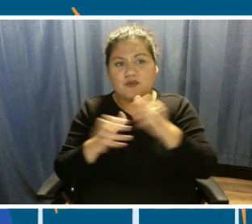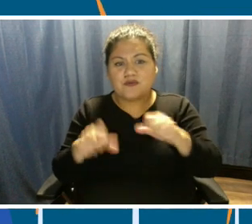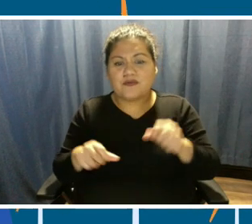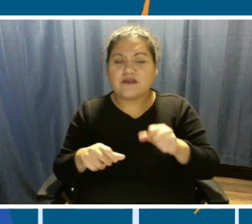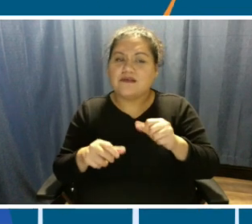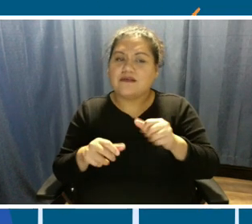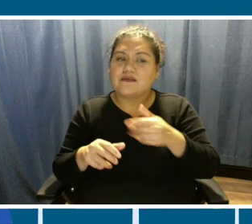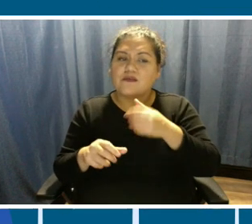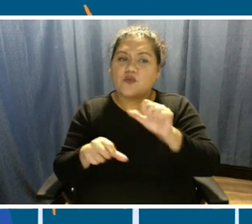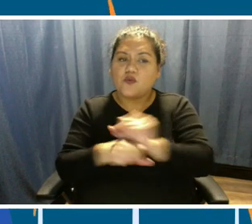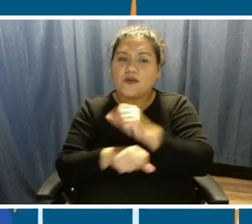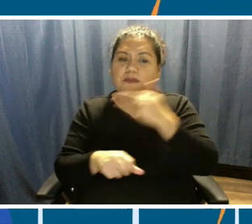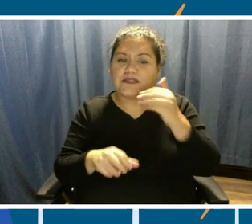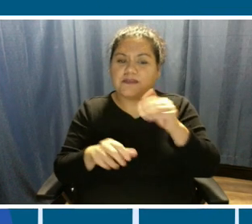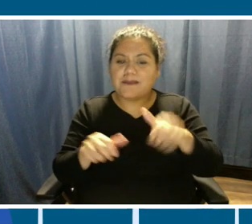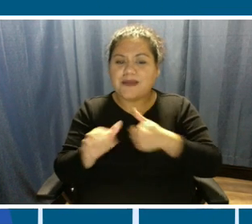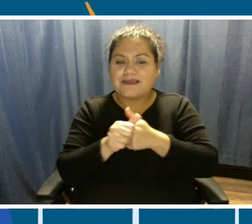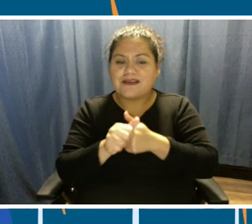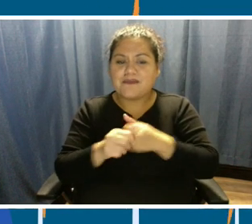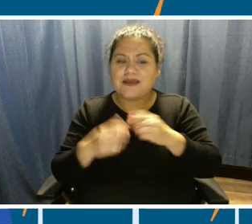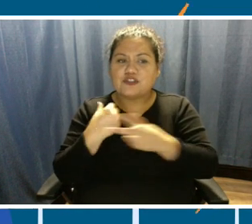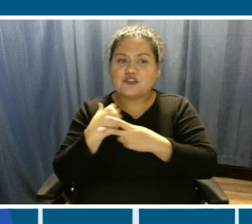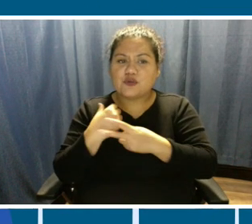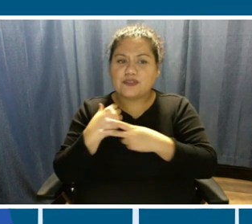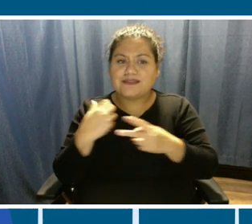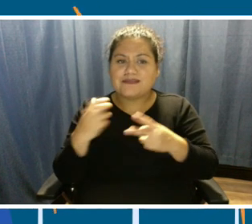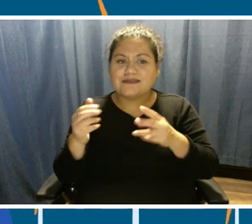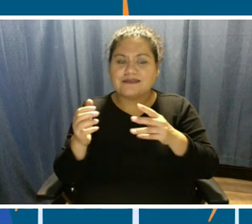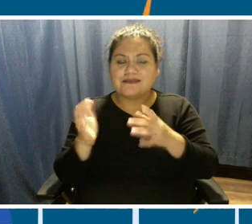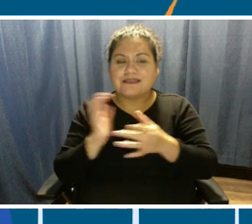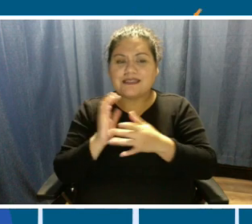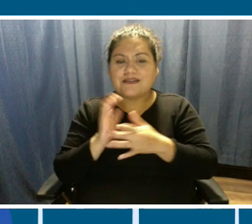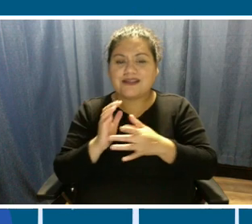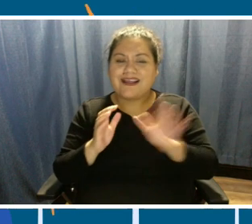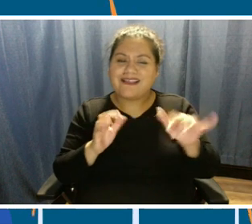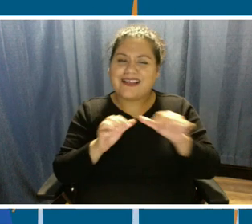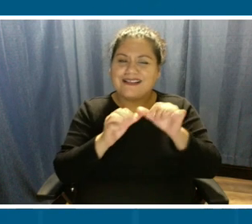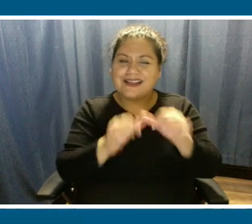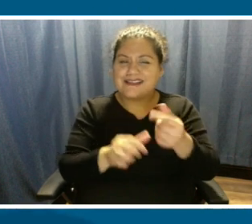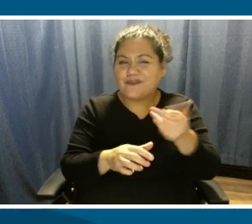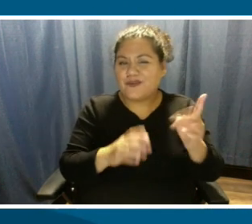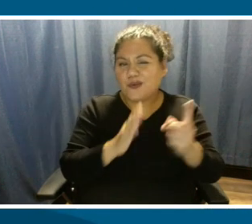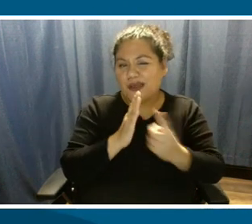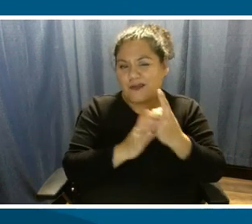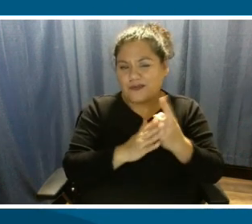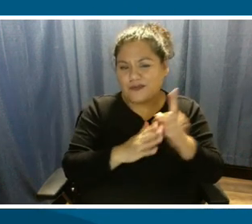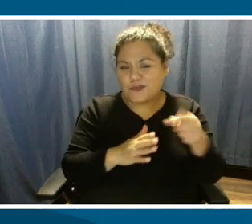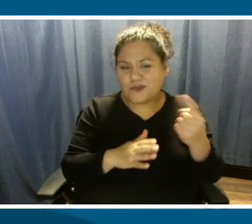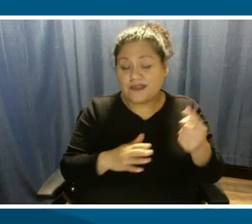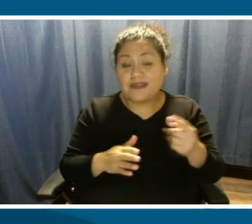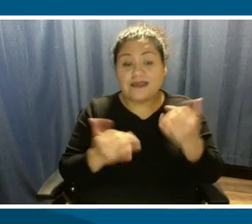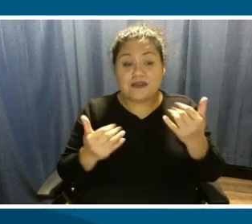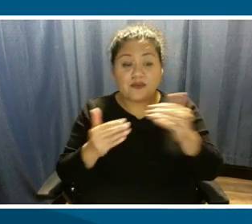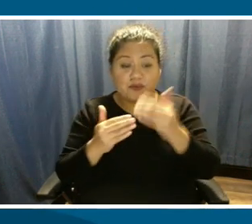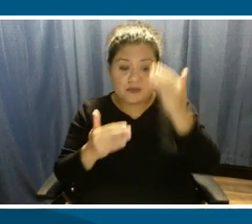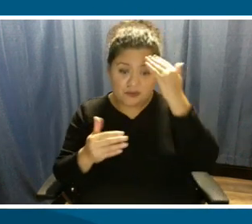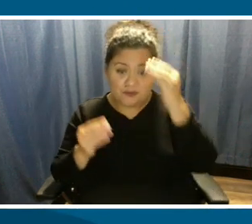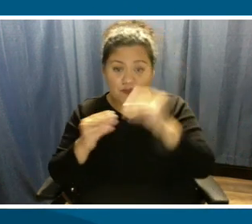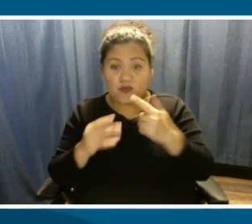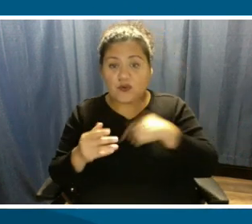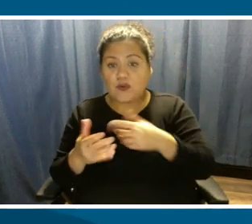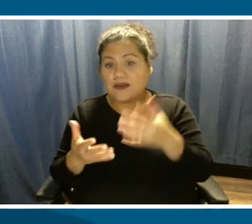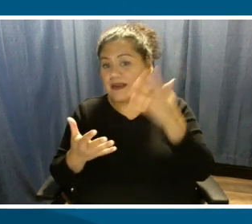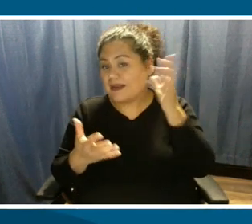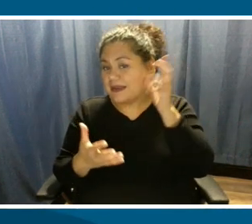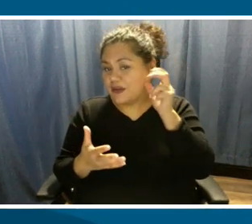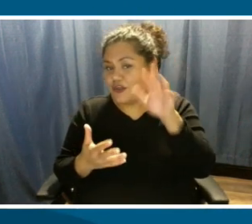technologies. Current storage technologies typically last a few hours. Now that you know more, we want to hear from you about